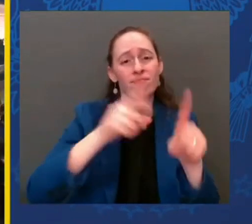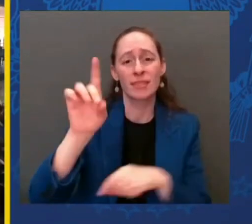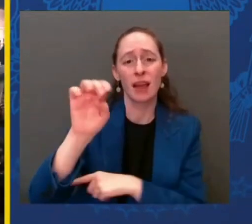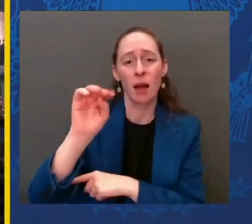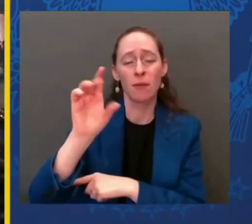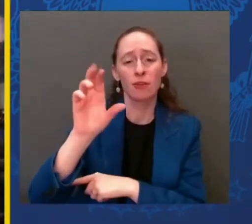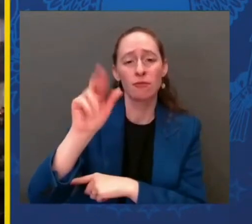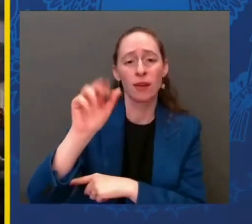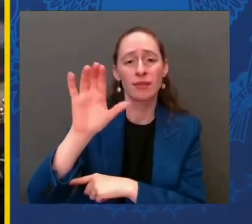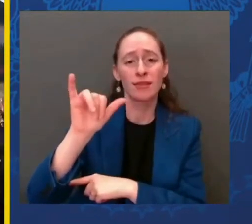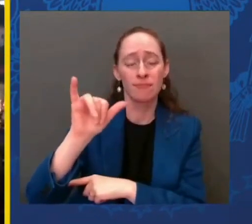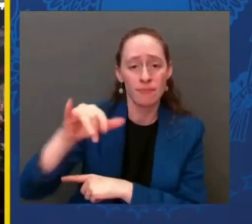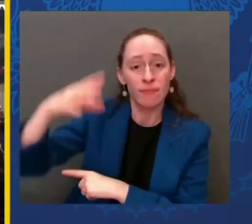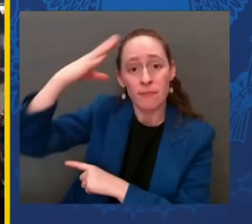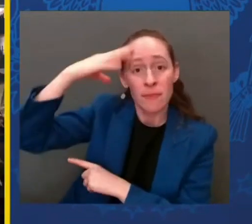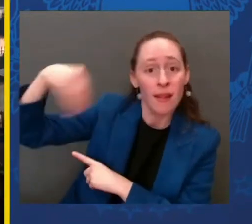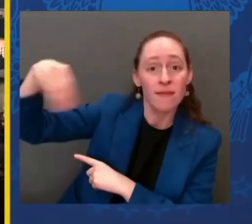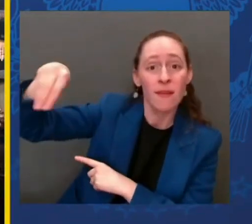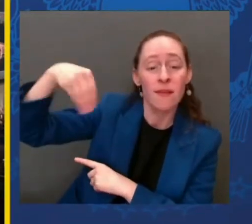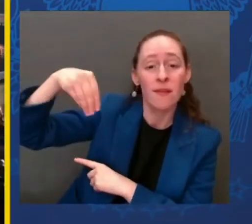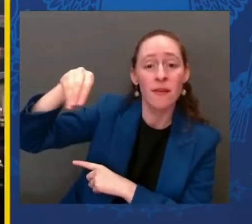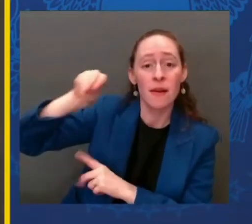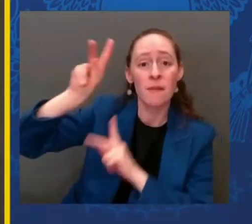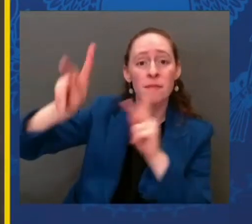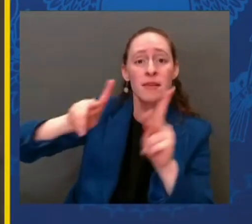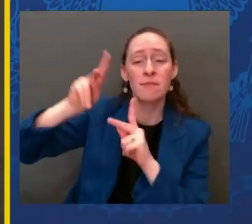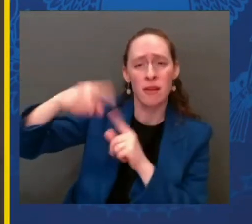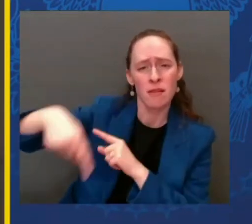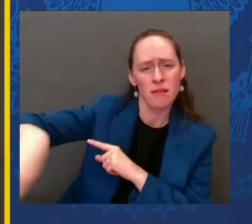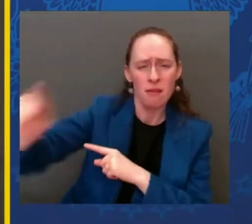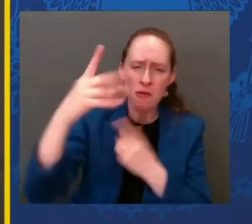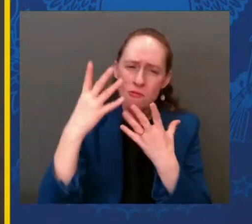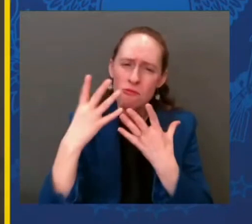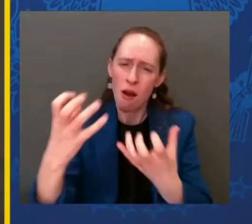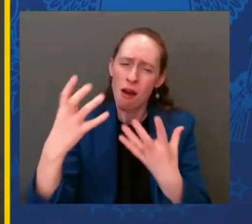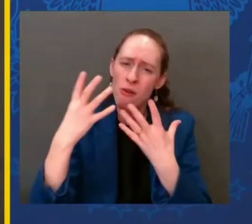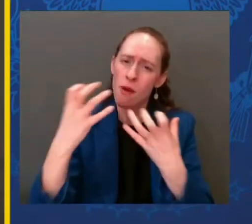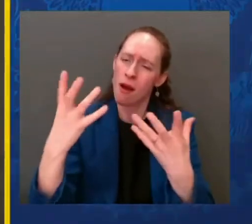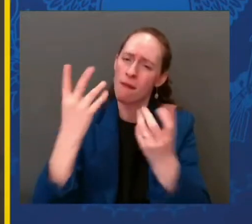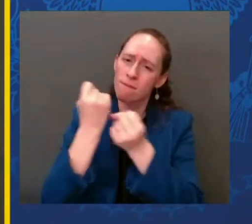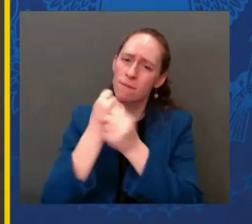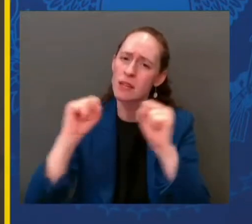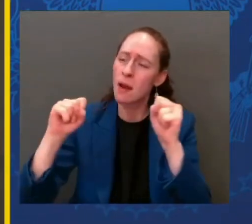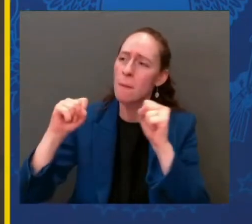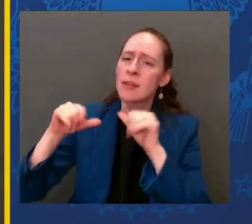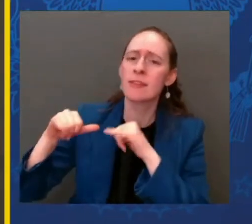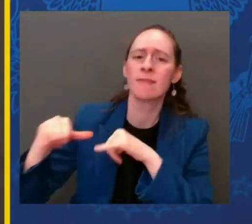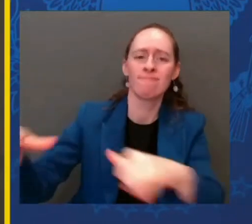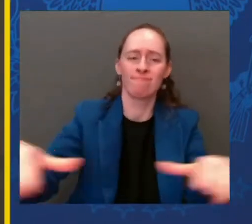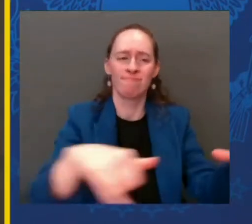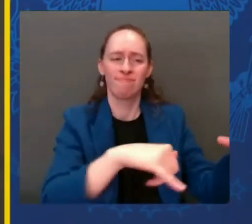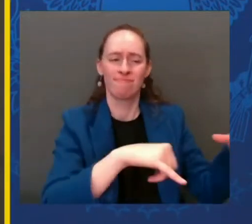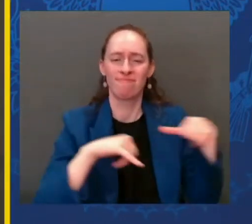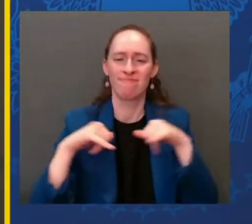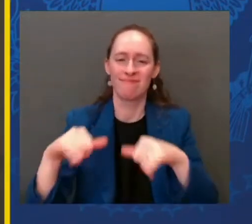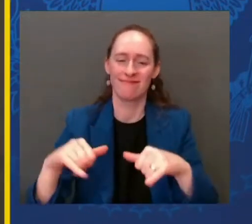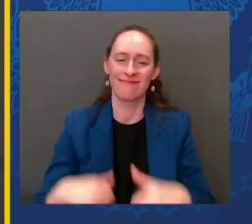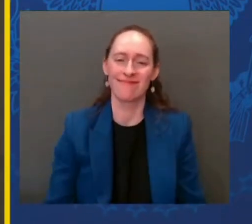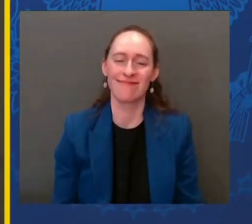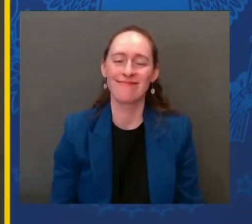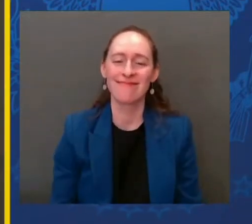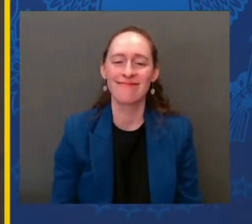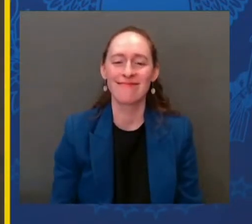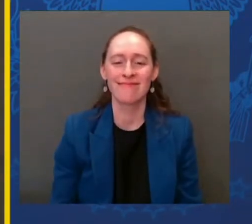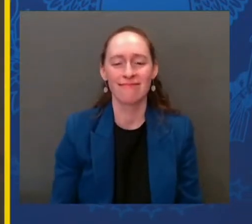the resolve of the people of Moldova to live in freedom, gain them independence, and put them on the path to EU